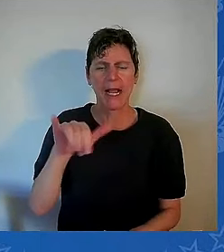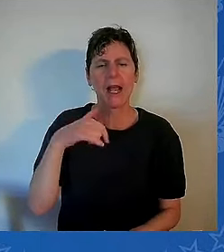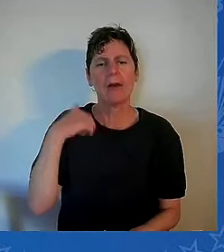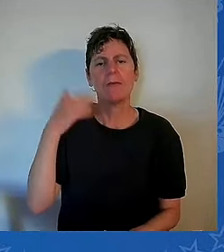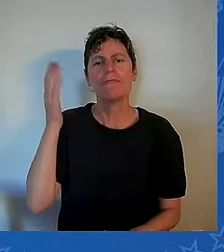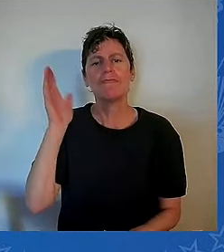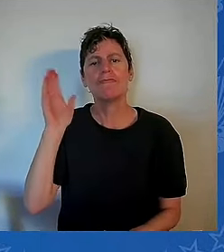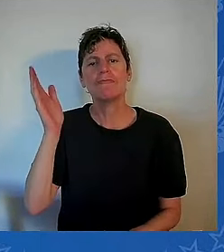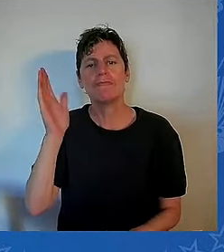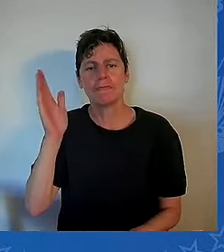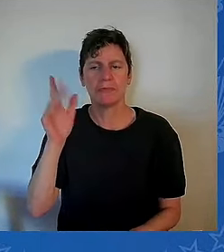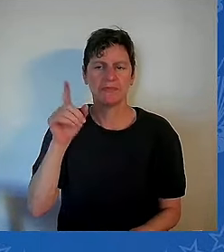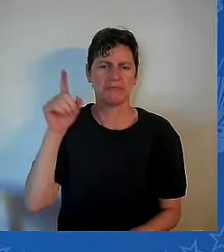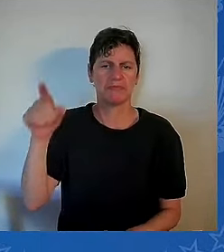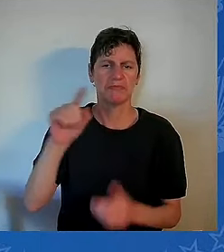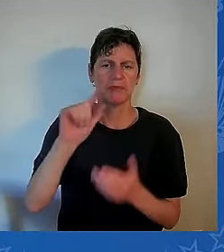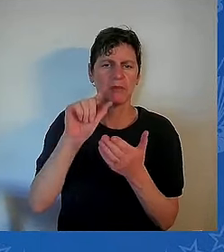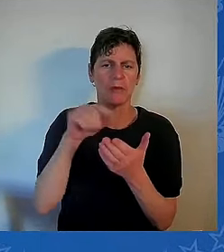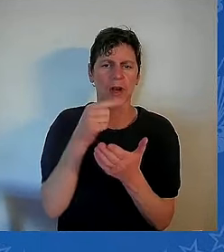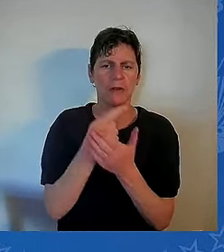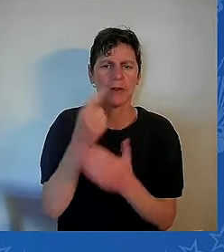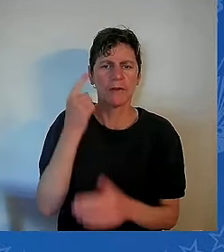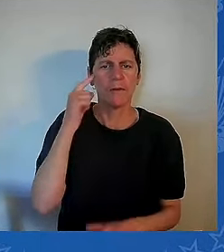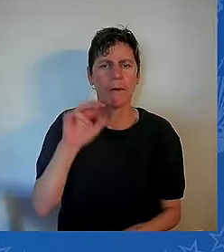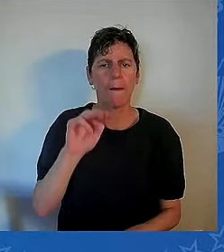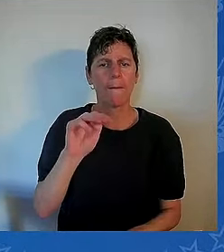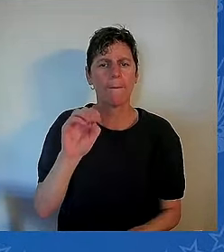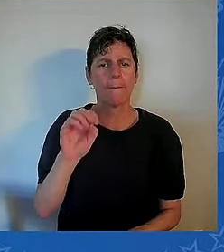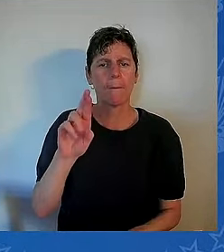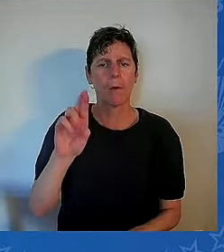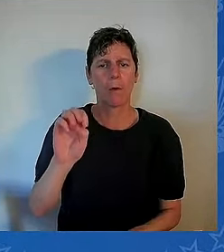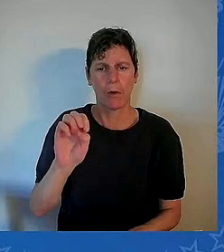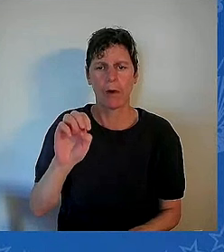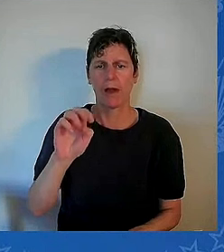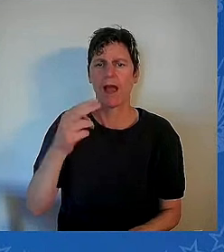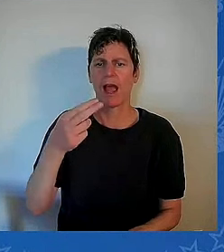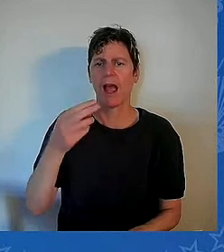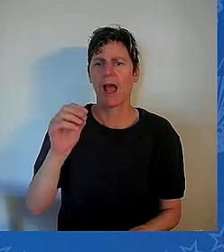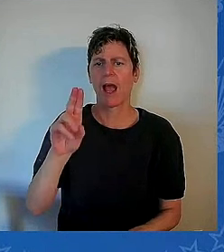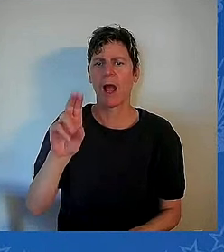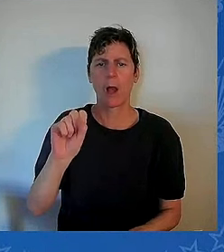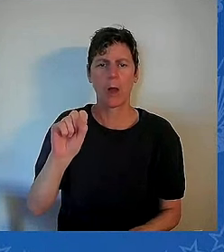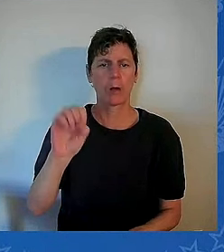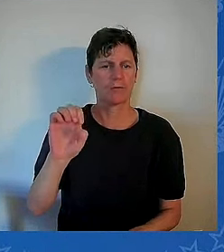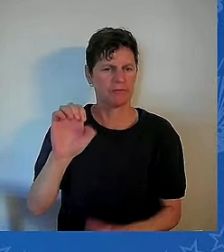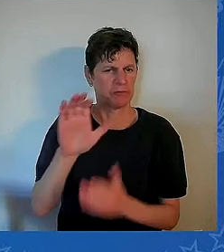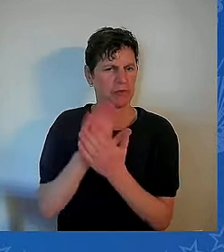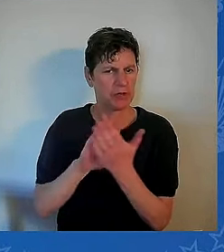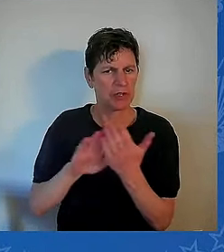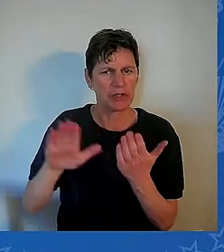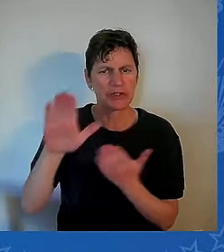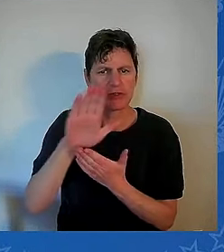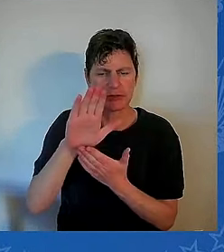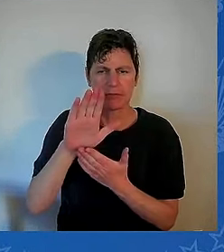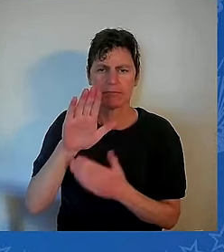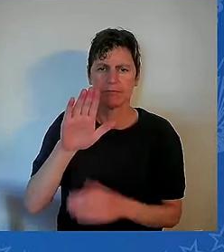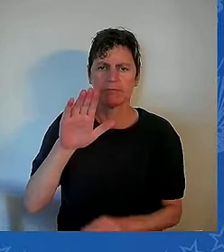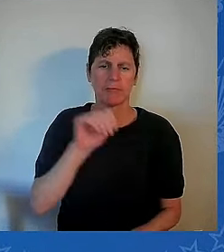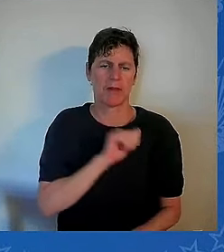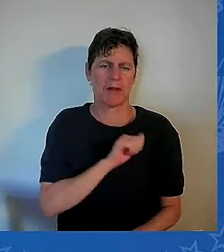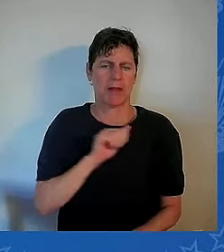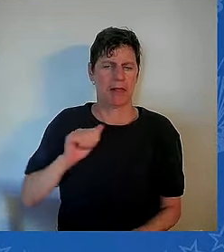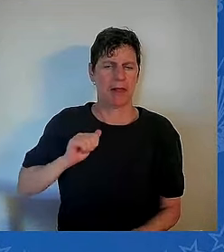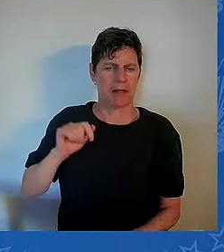I noted that had we been in church that day, there would be a reflection about the